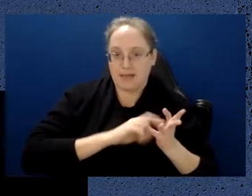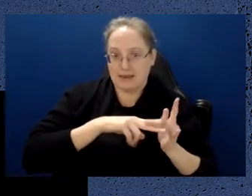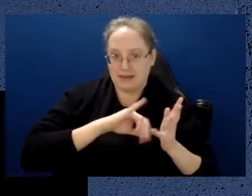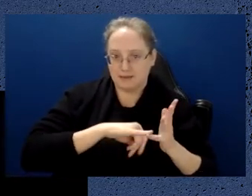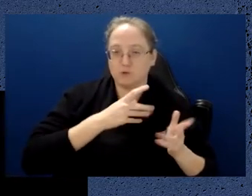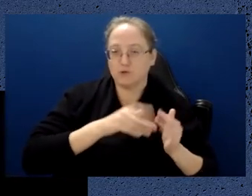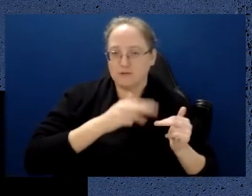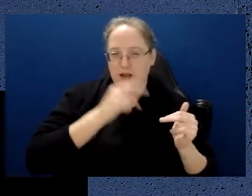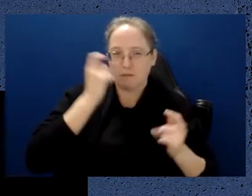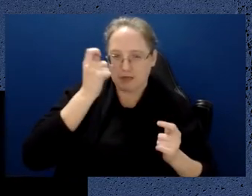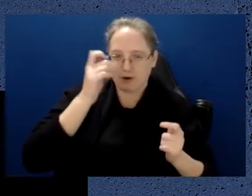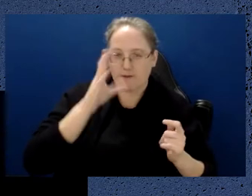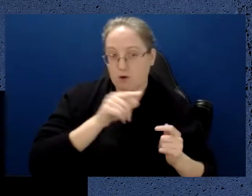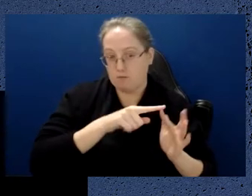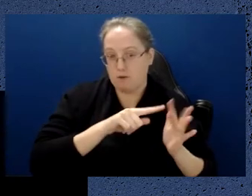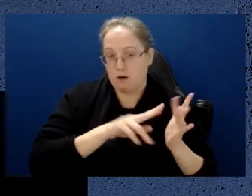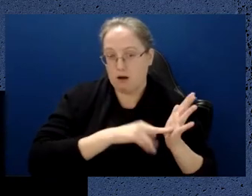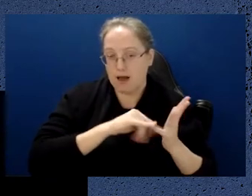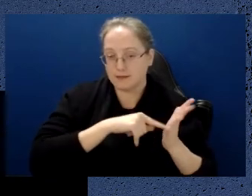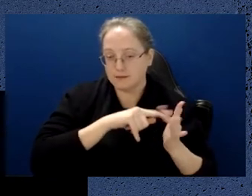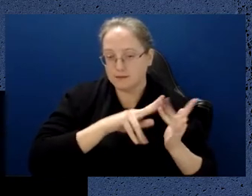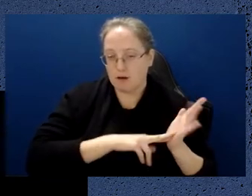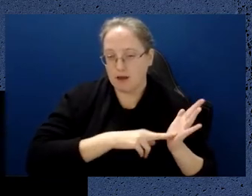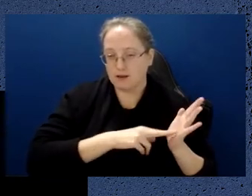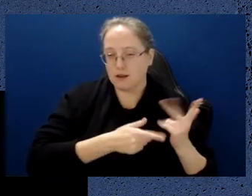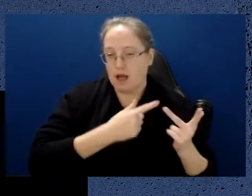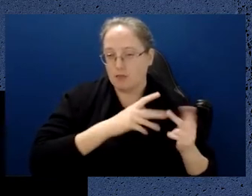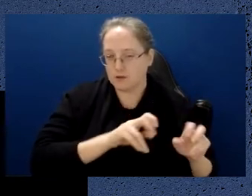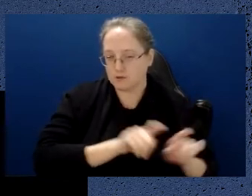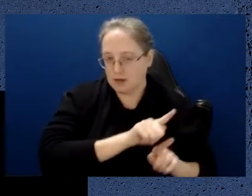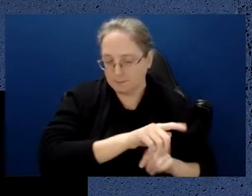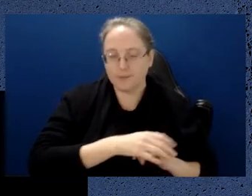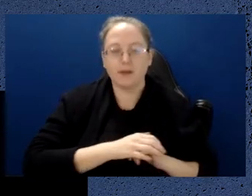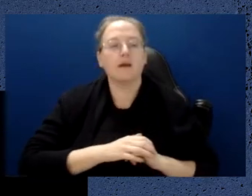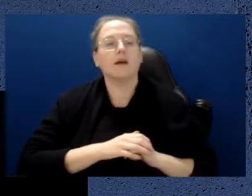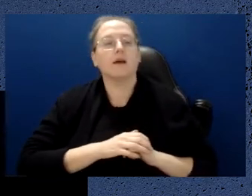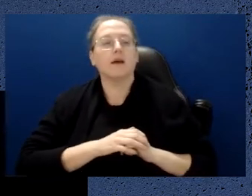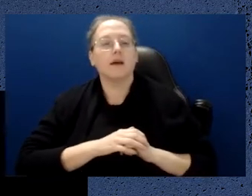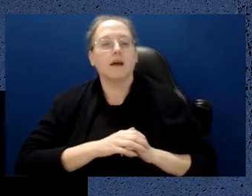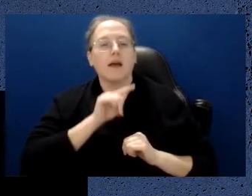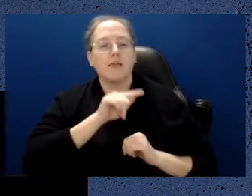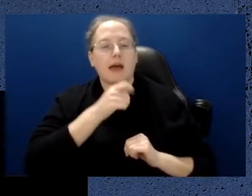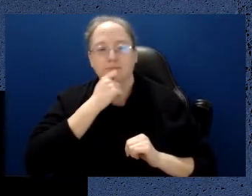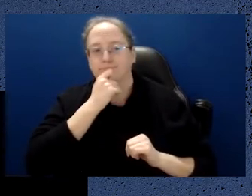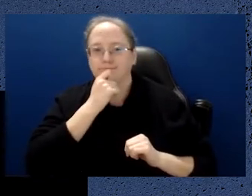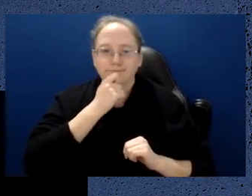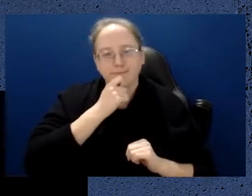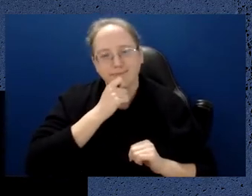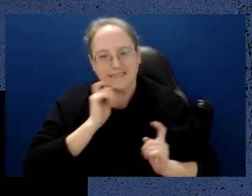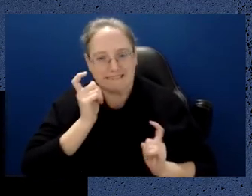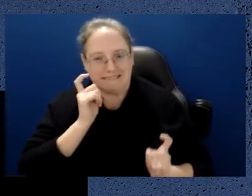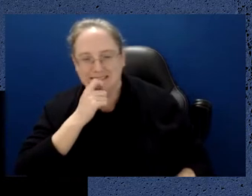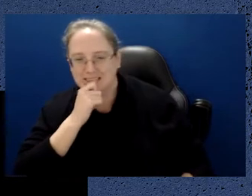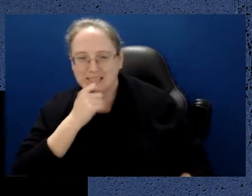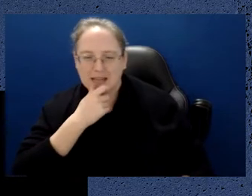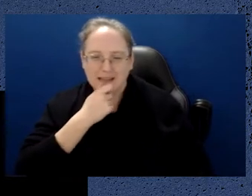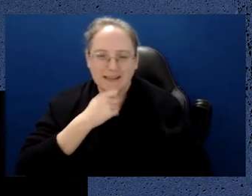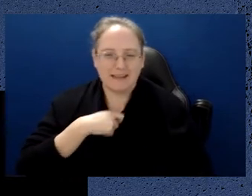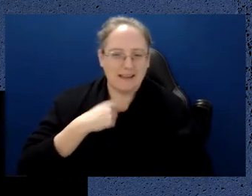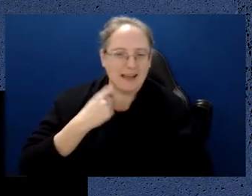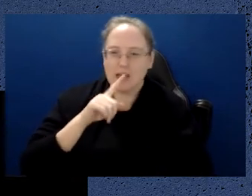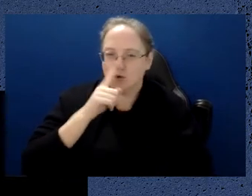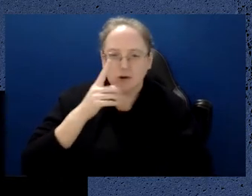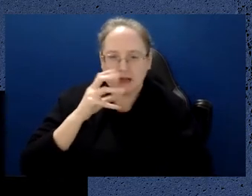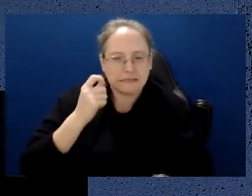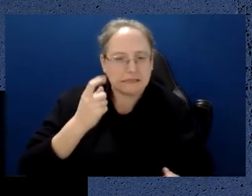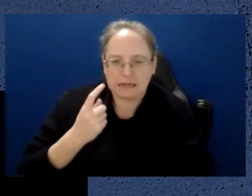within the theory, there are things that are allowed that greatly worried people like Einstein. And in fact, he just didn't believe